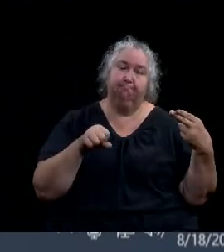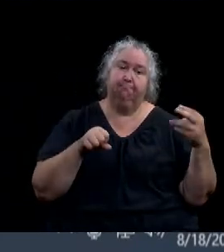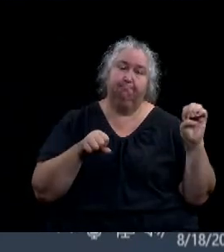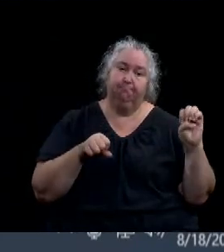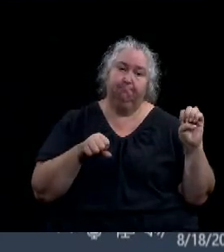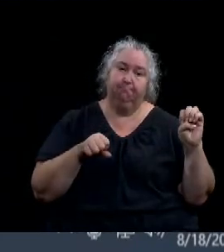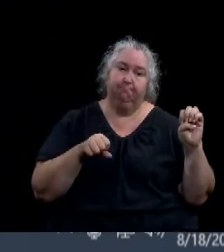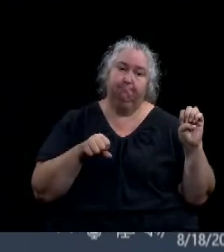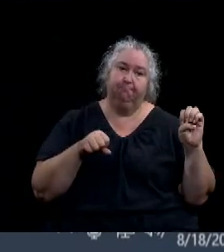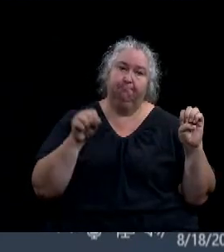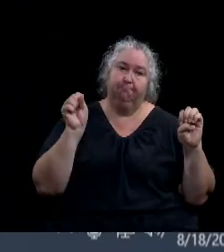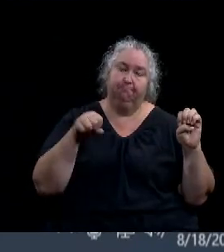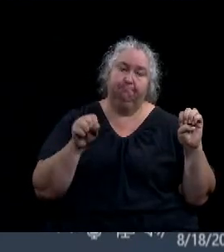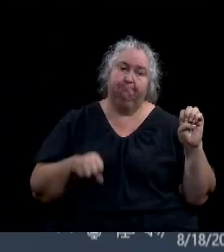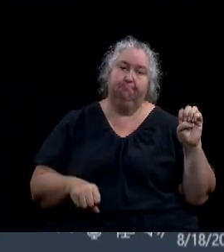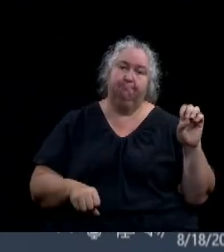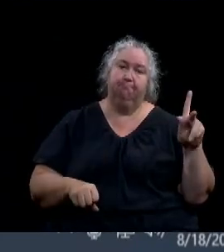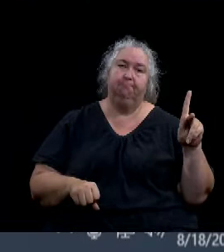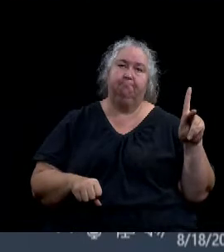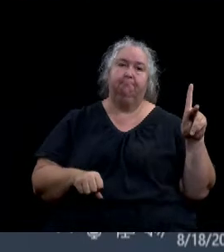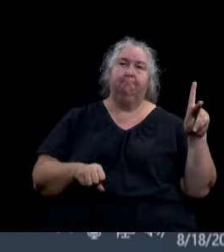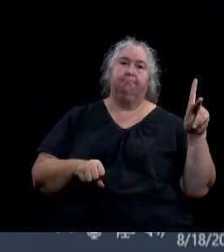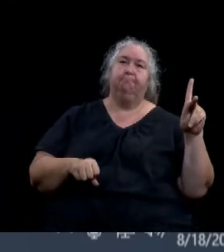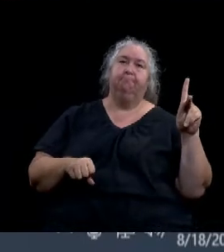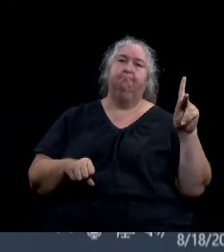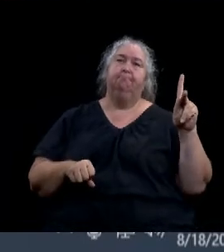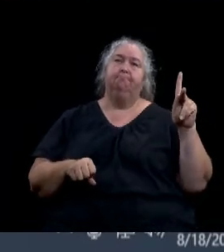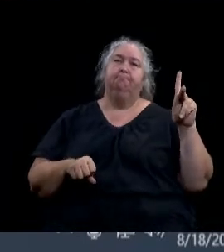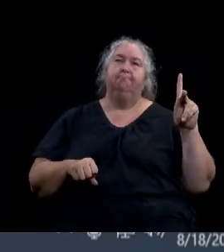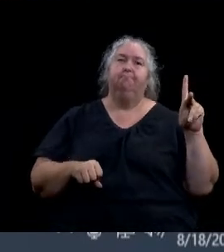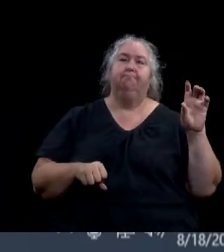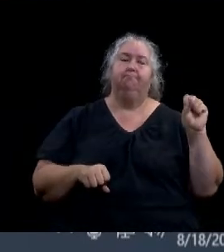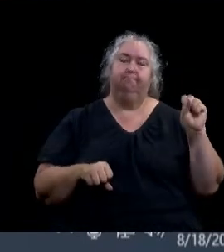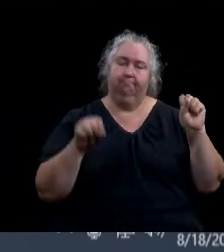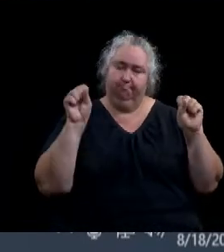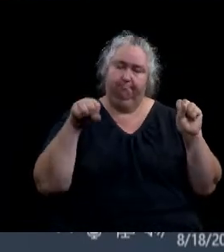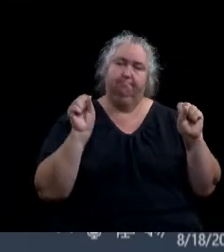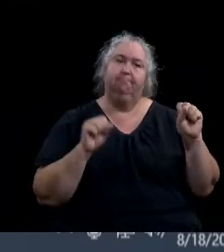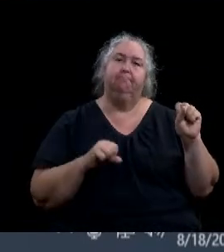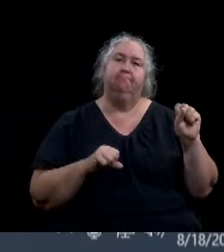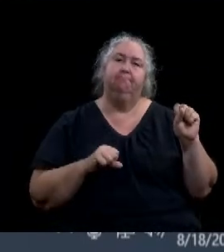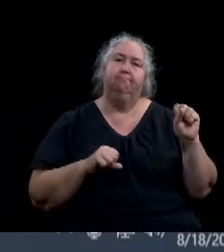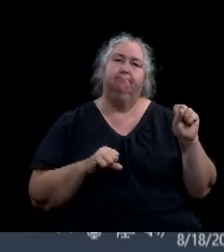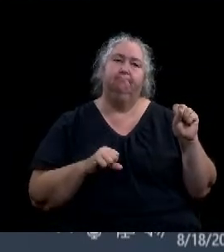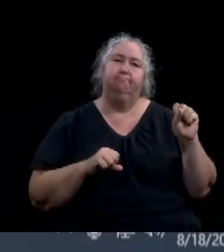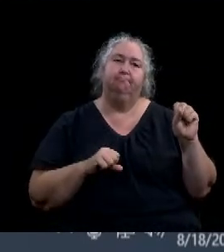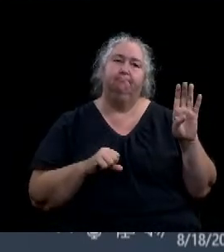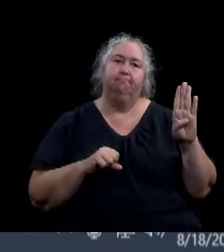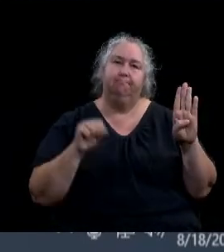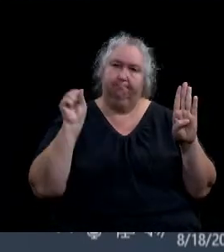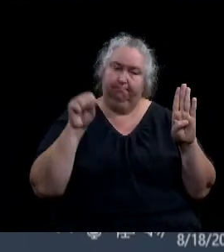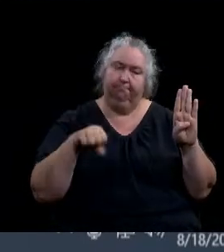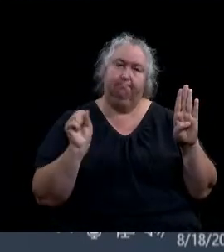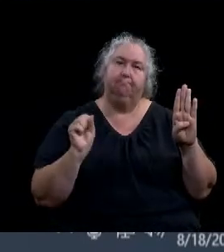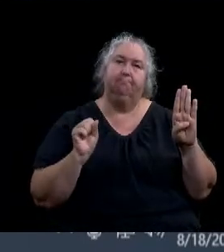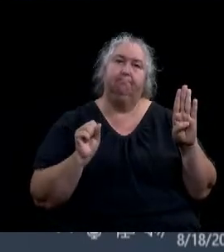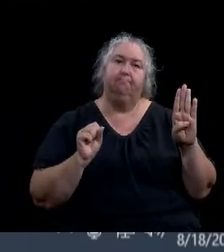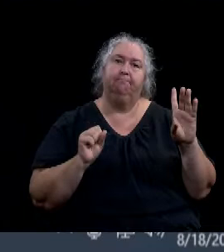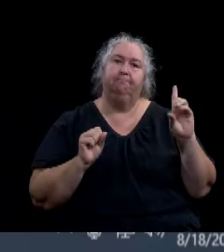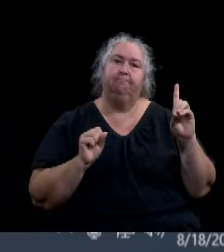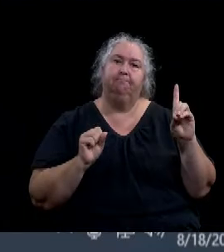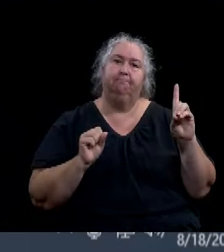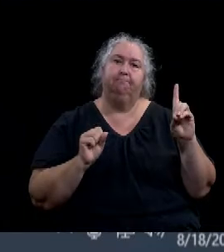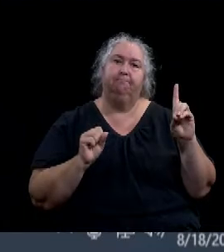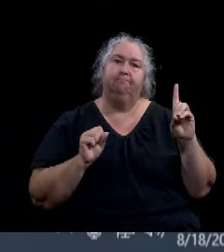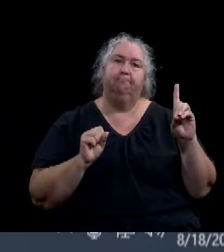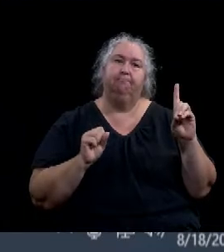Yes. Ms. Sabido? Yes. Ms. Fairfield? Yes. Ms. Beaver? Yes. A motion